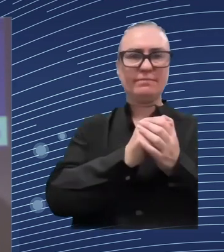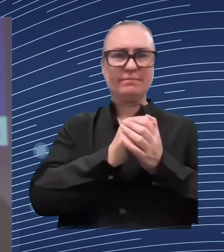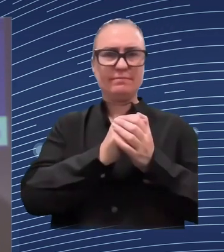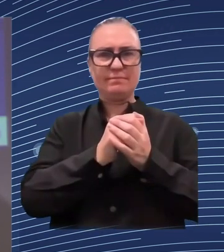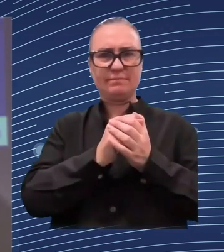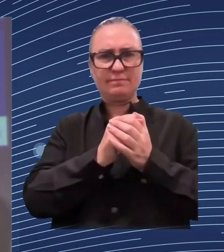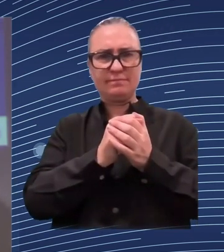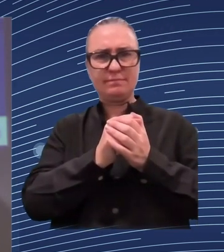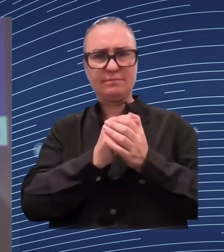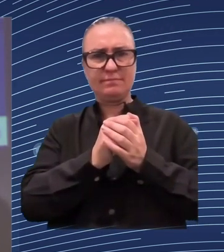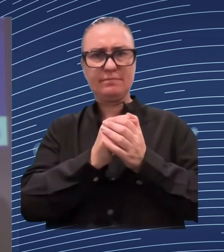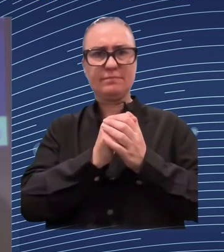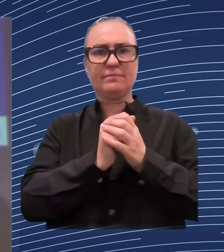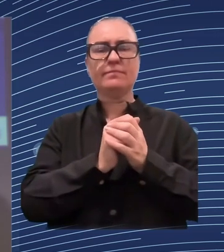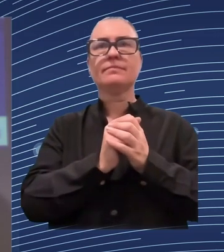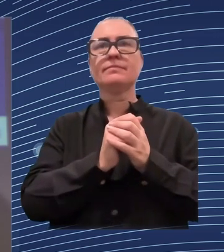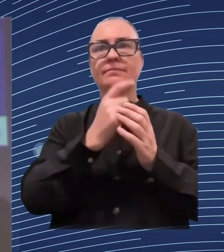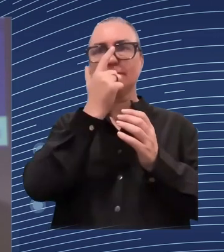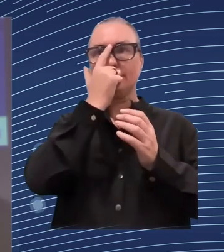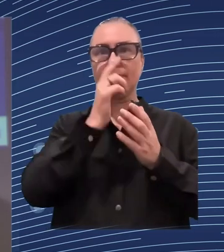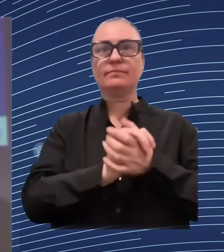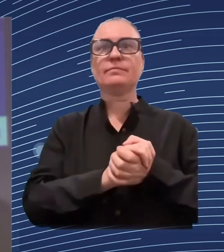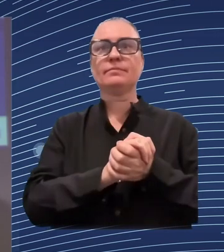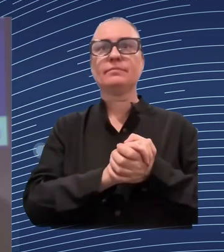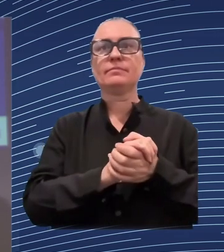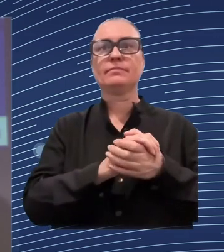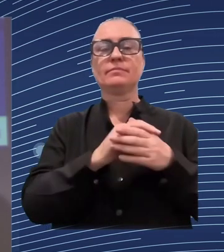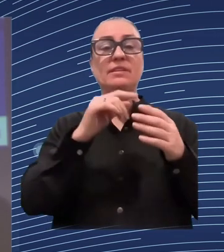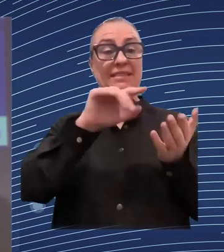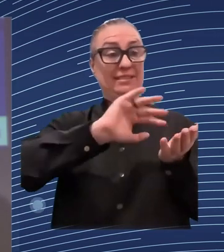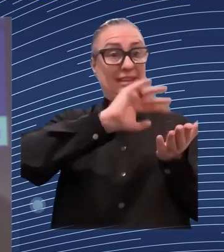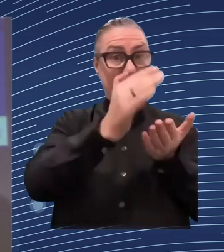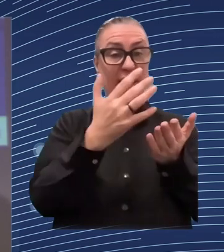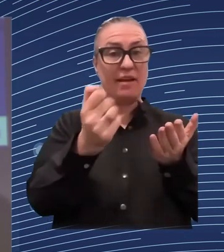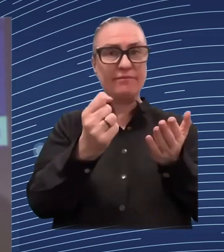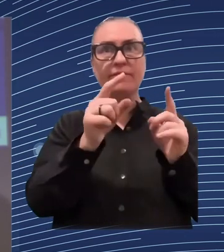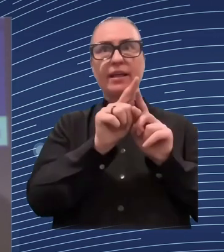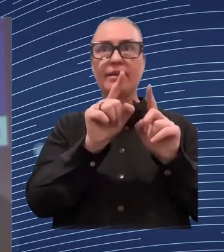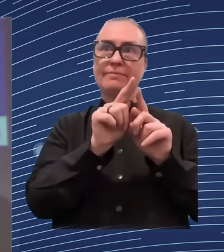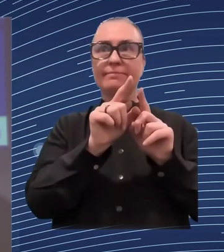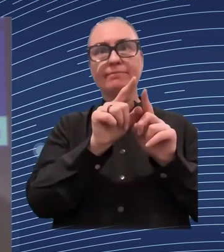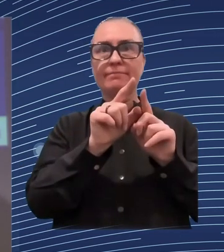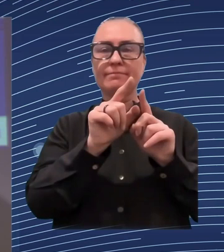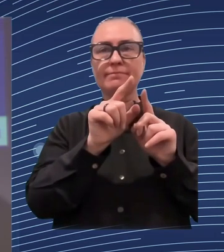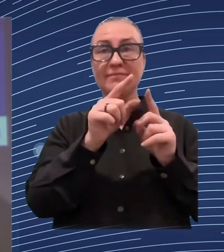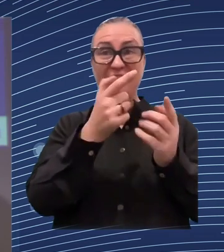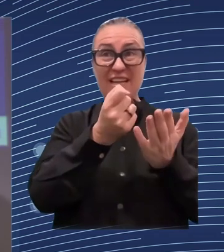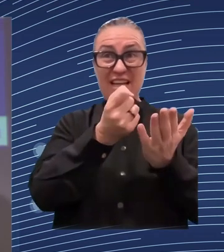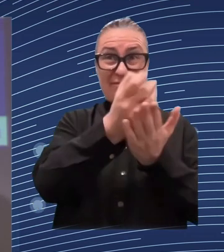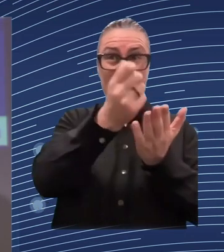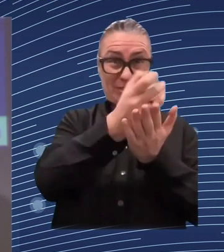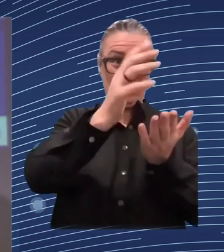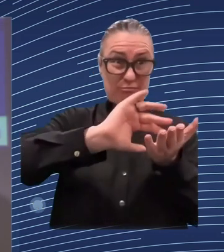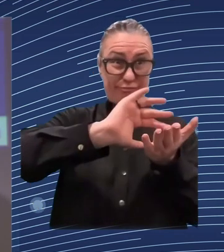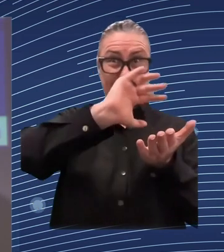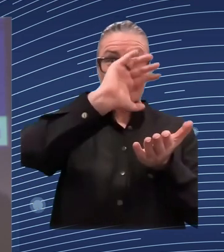data, and that, you know, there is like a unified way to find the information. Yeah, that's a very good point, because this